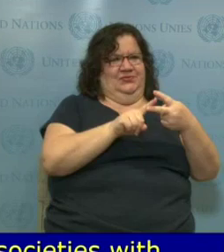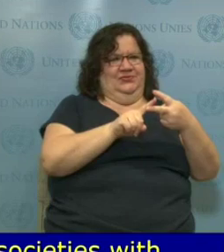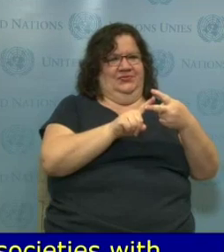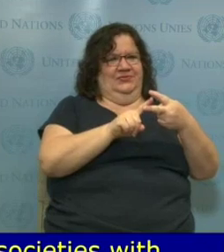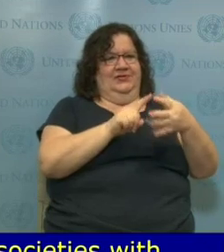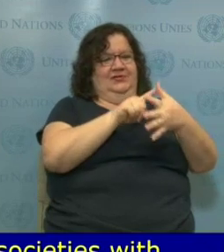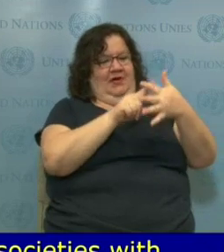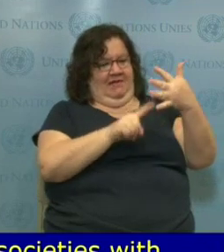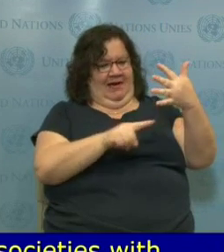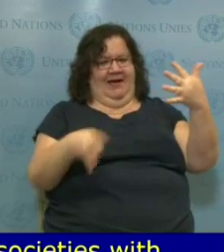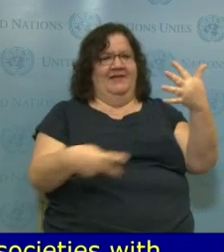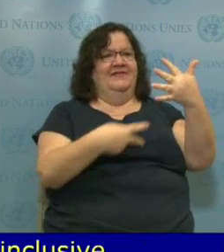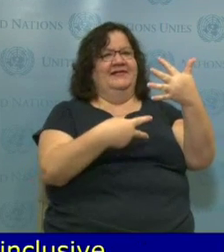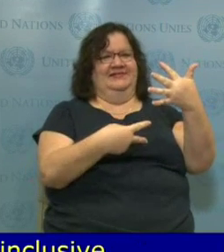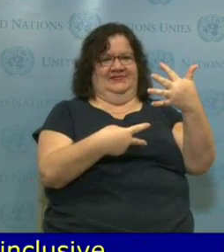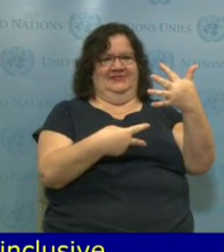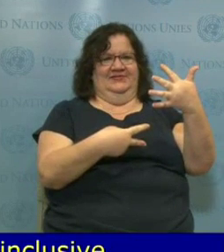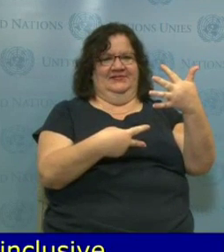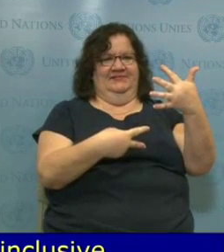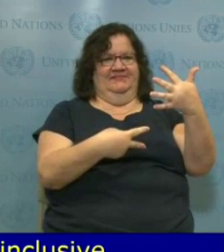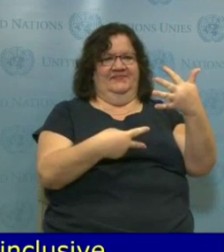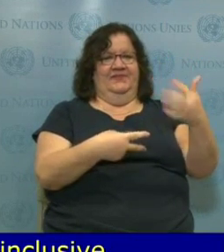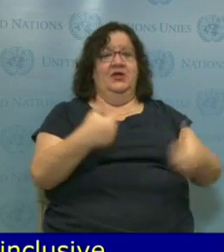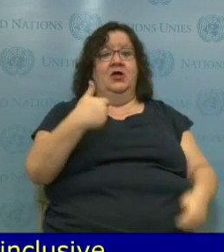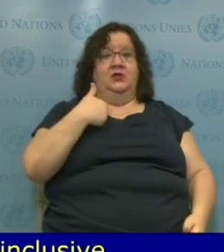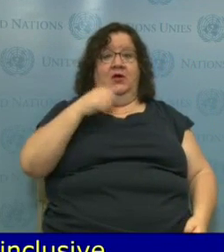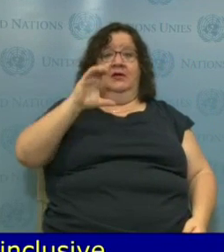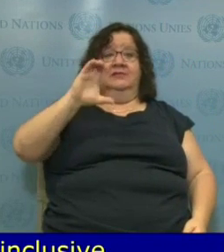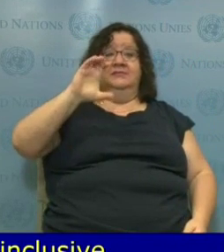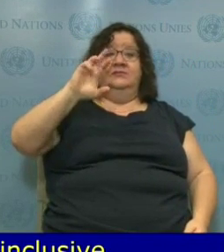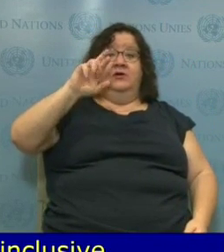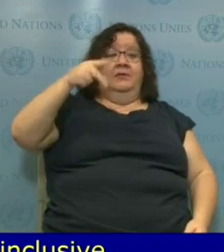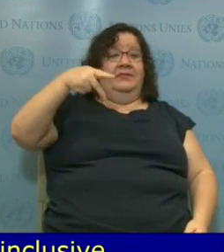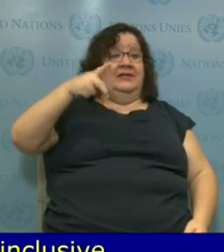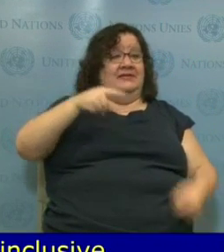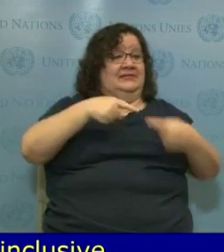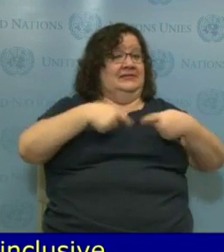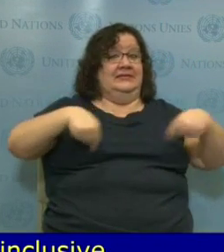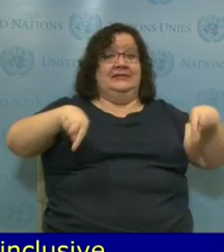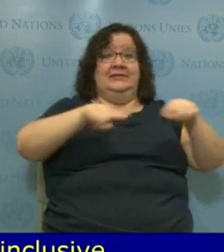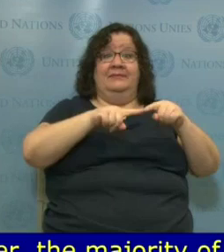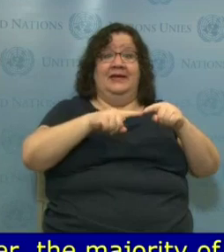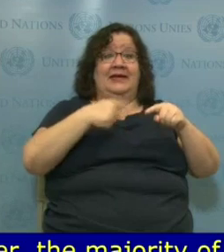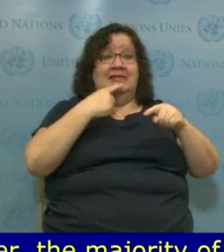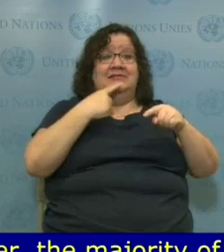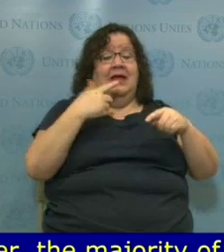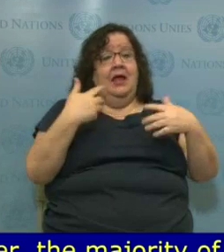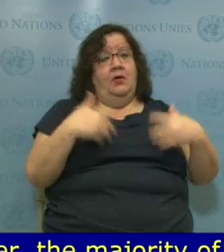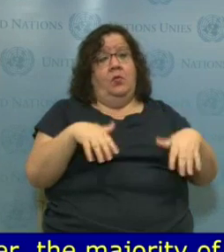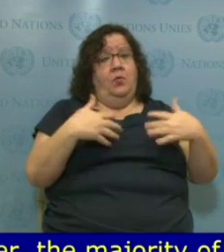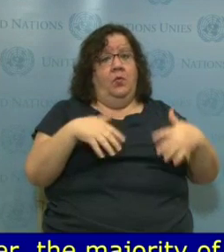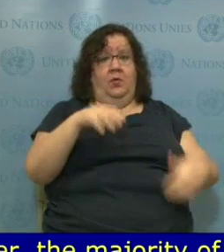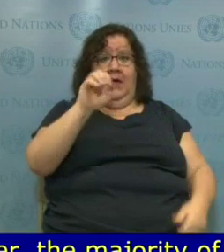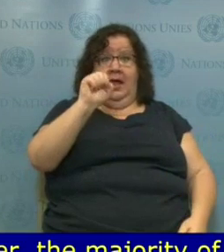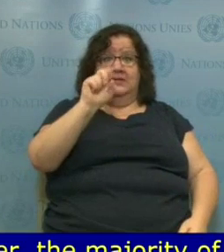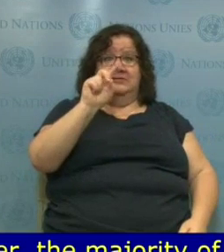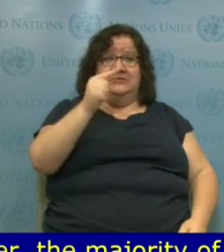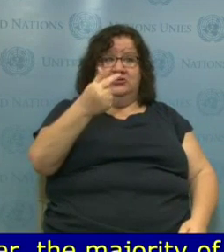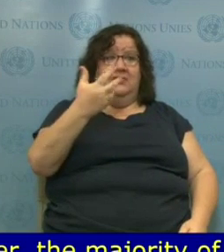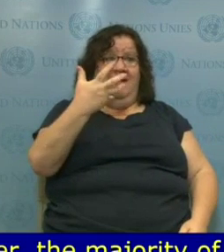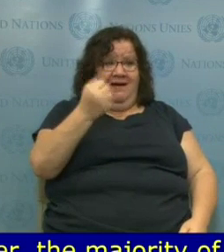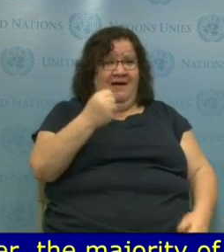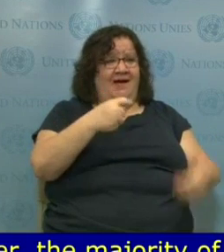should be applied to the disabled people in their indicators. For example, when we